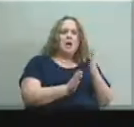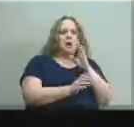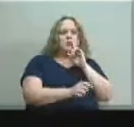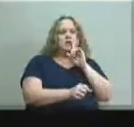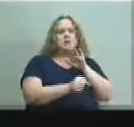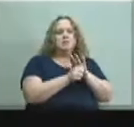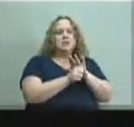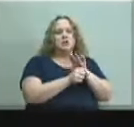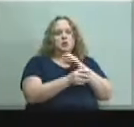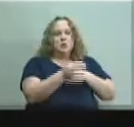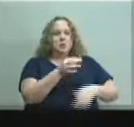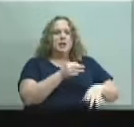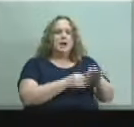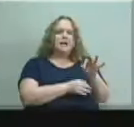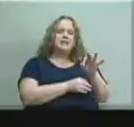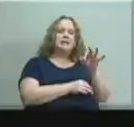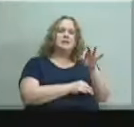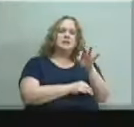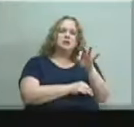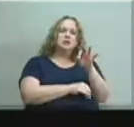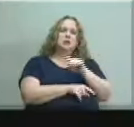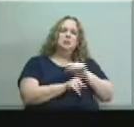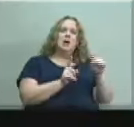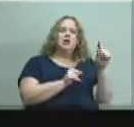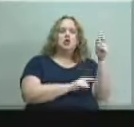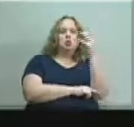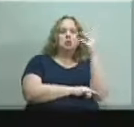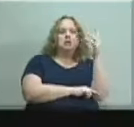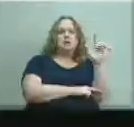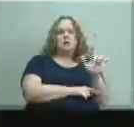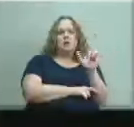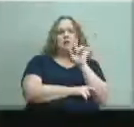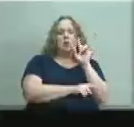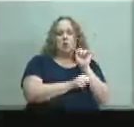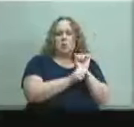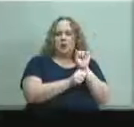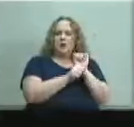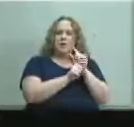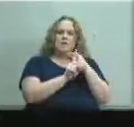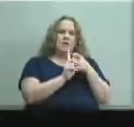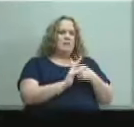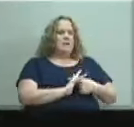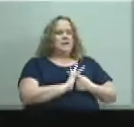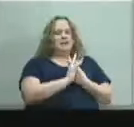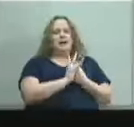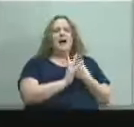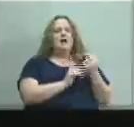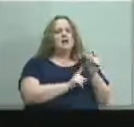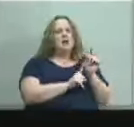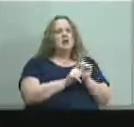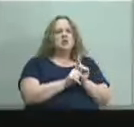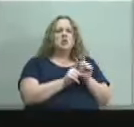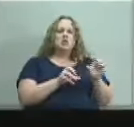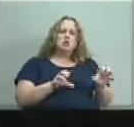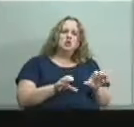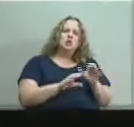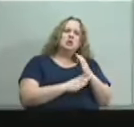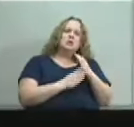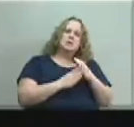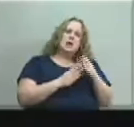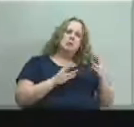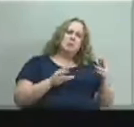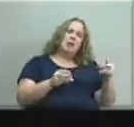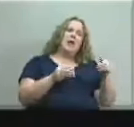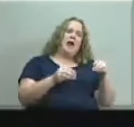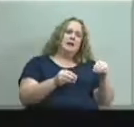replace trees but trees louisville is going to work with us from the very beginning and we do know when you do any sort of mass planting you will have some uh